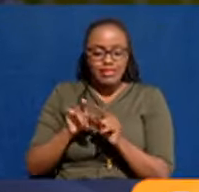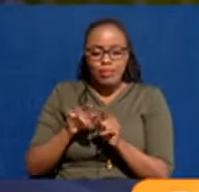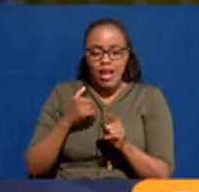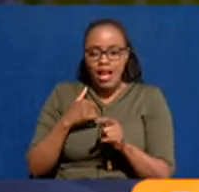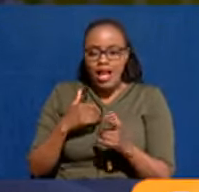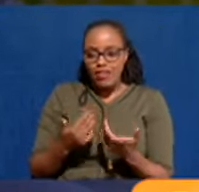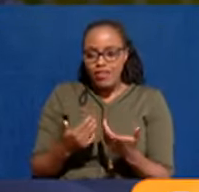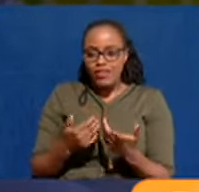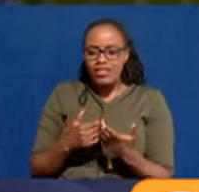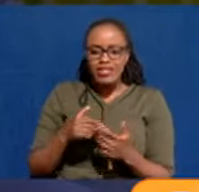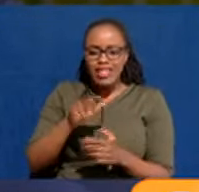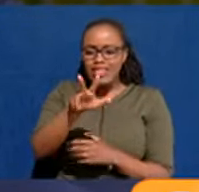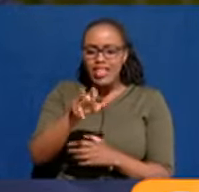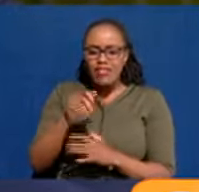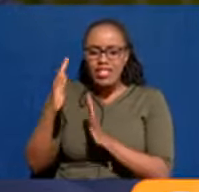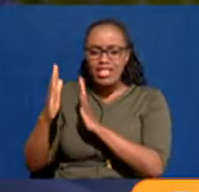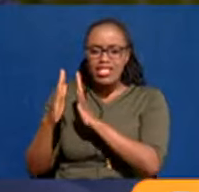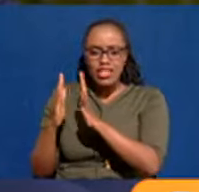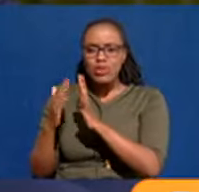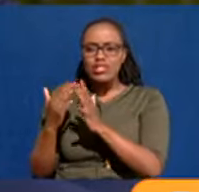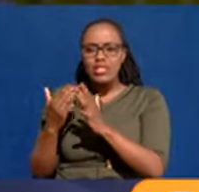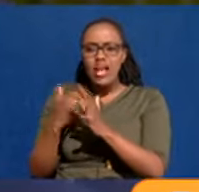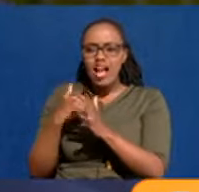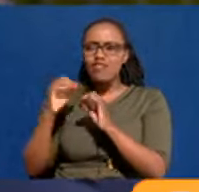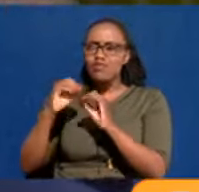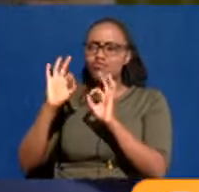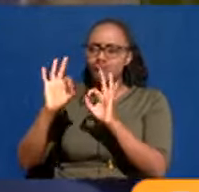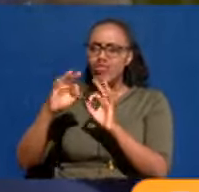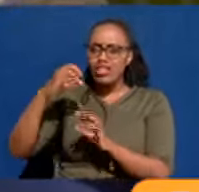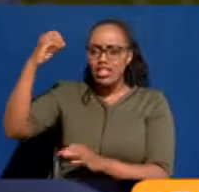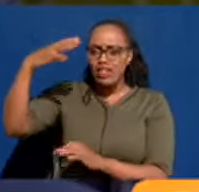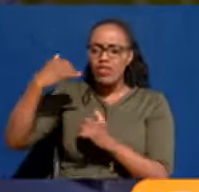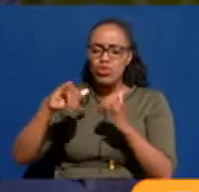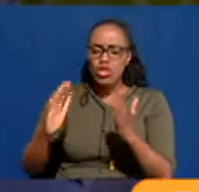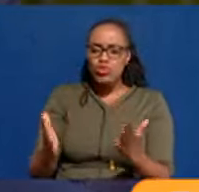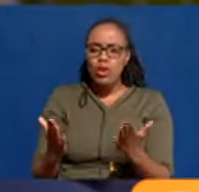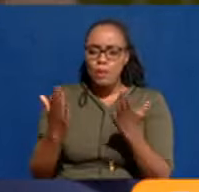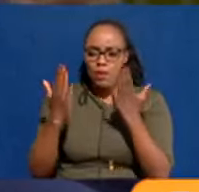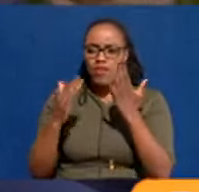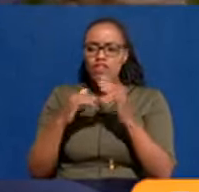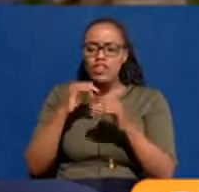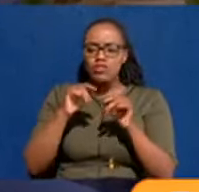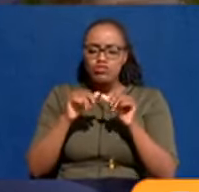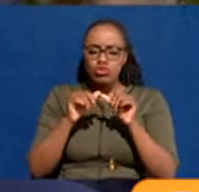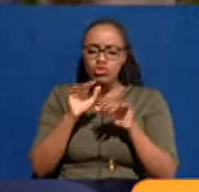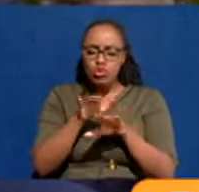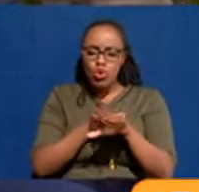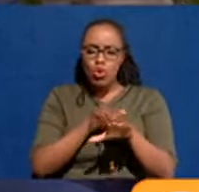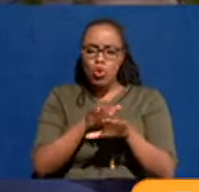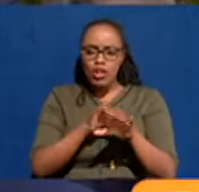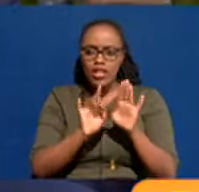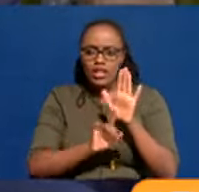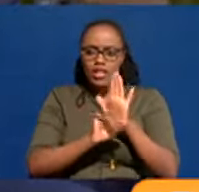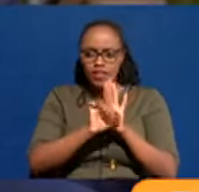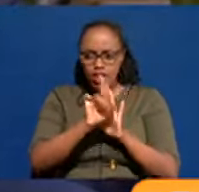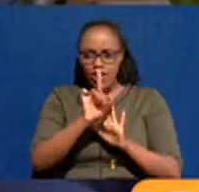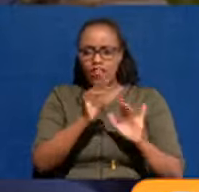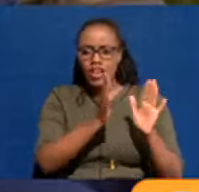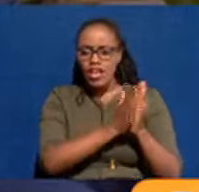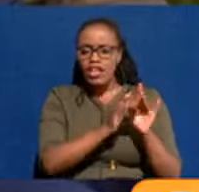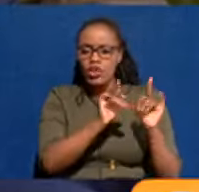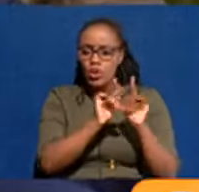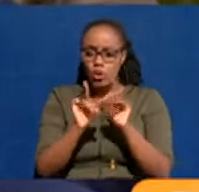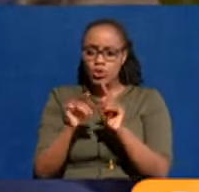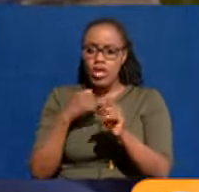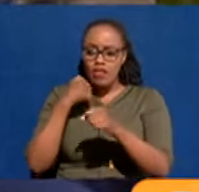There's mugging. There's security. There's lighting and all of that. And so we're improving it. Everything is constant improvement. Where we've made mistakes, we've said, okay, yes,